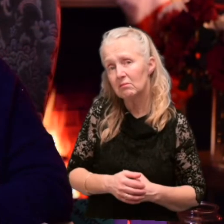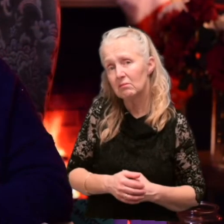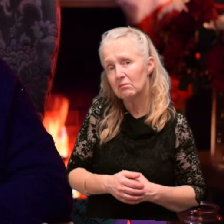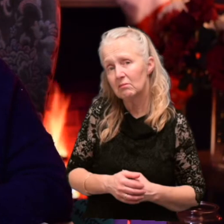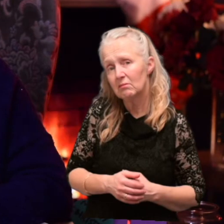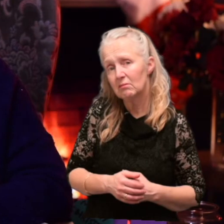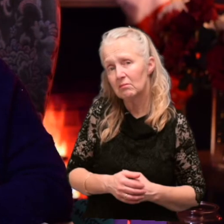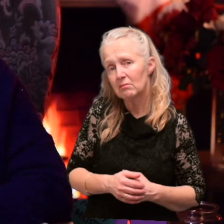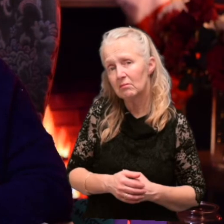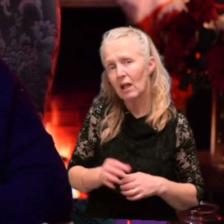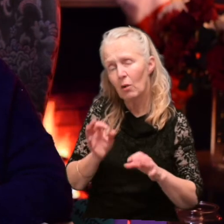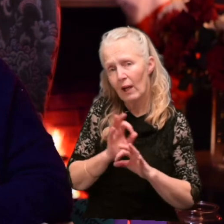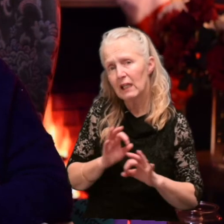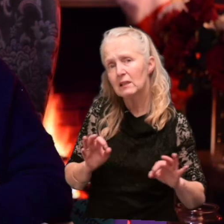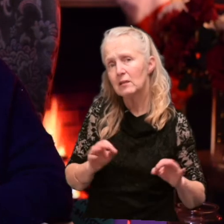And quiet.